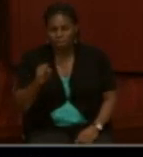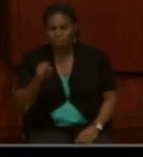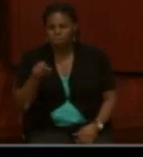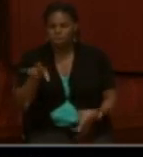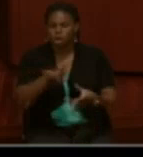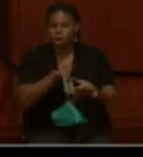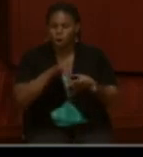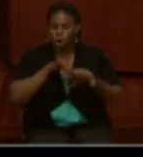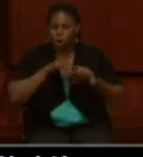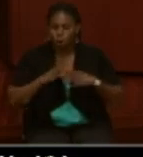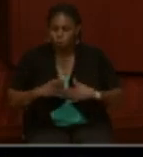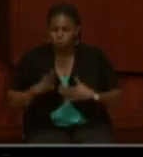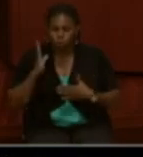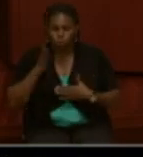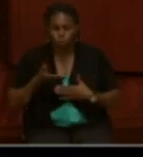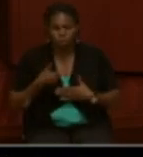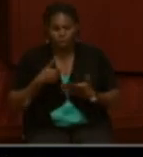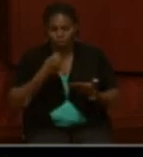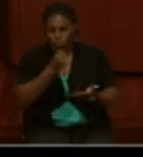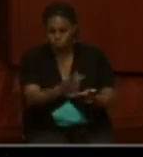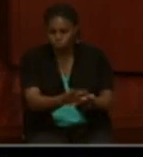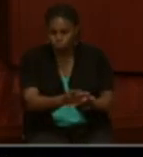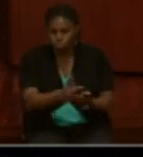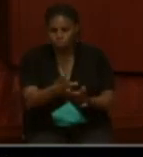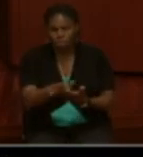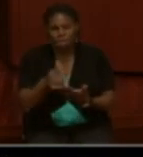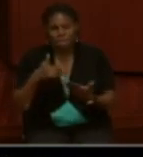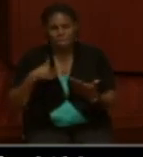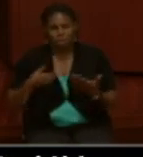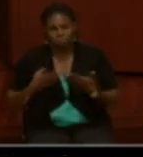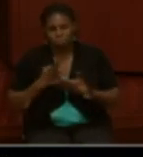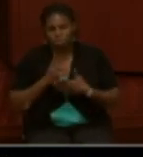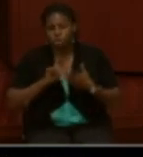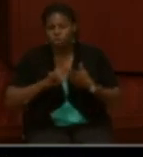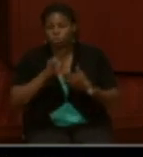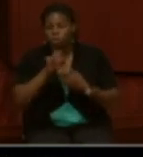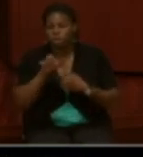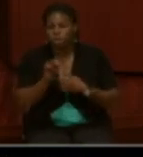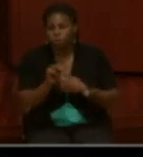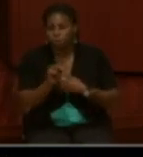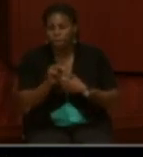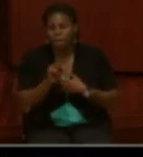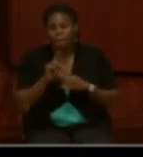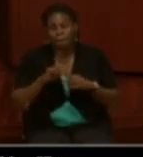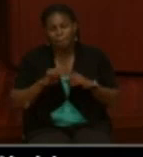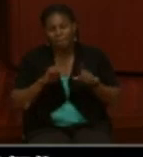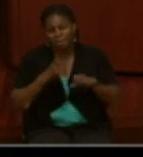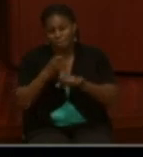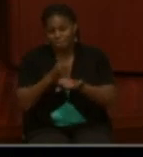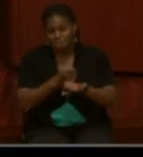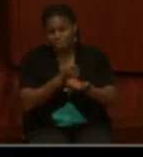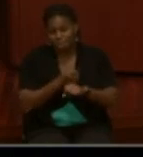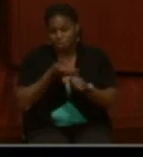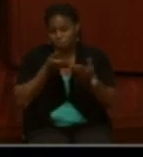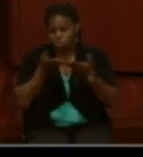in claims having to prove their loyalty to the Union, but also that their slaves served in the Army.